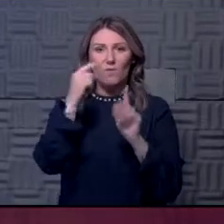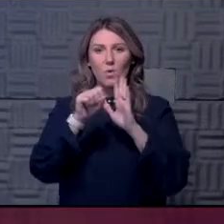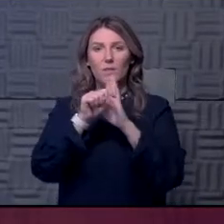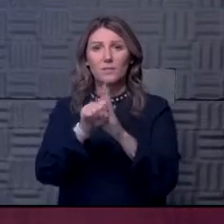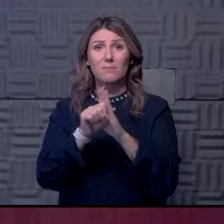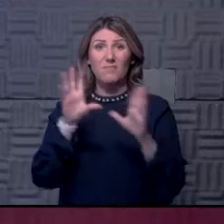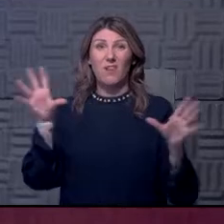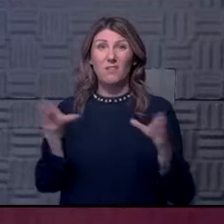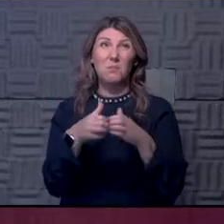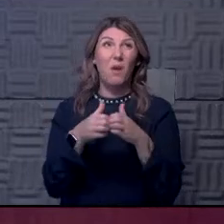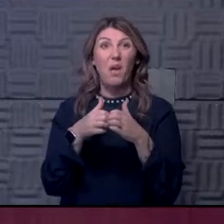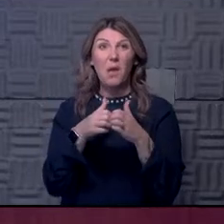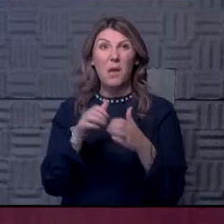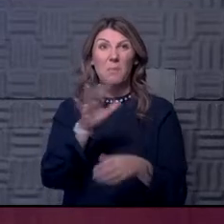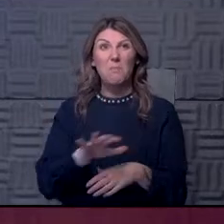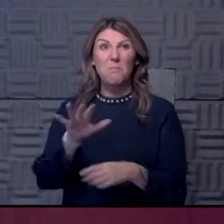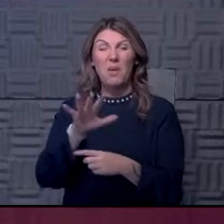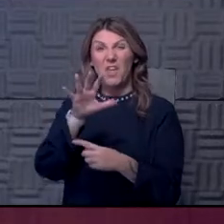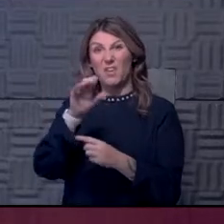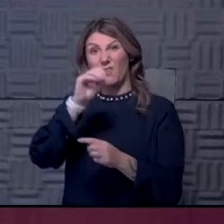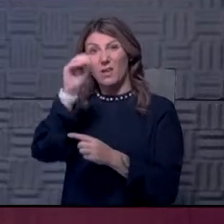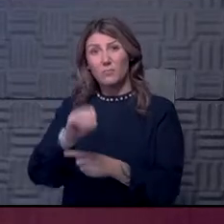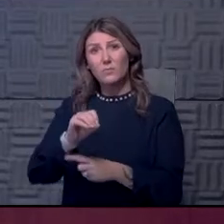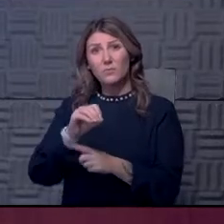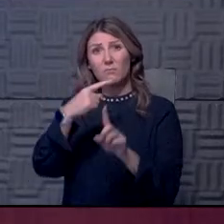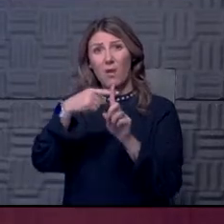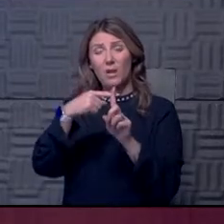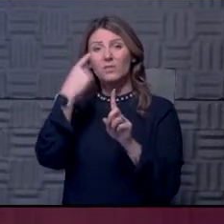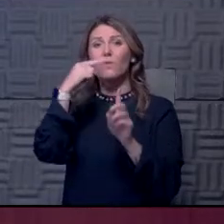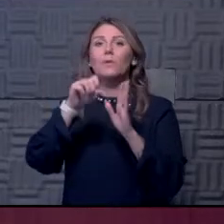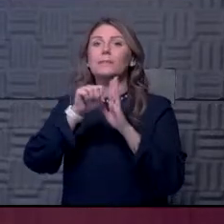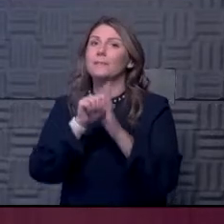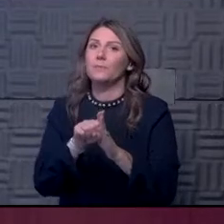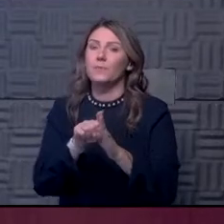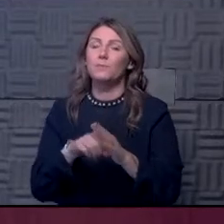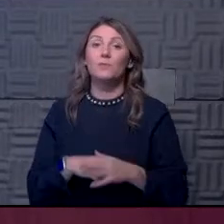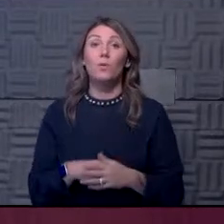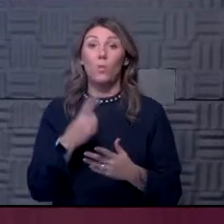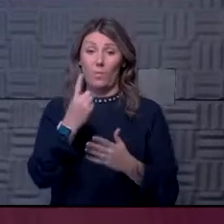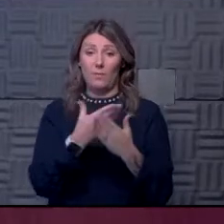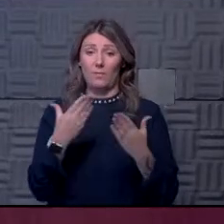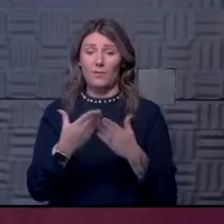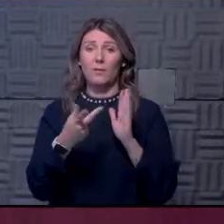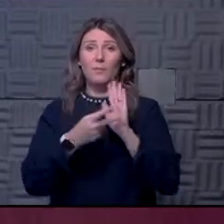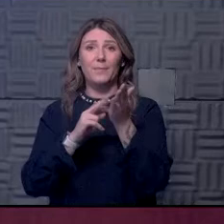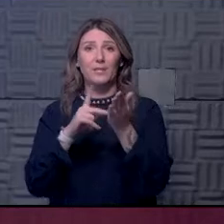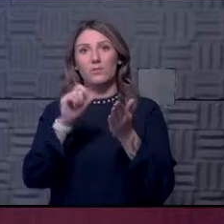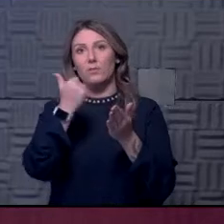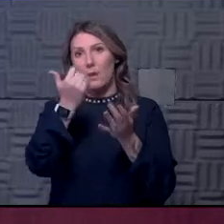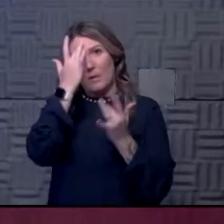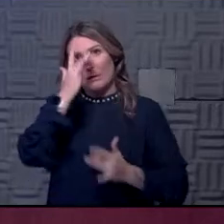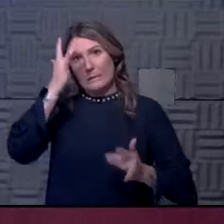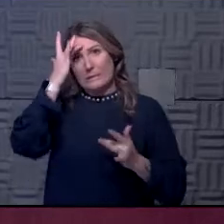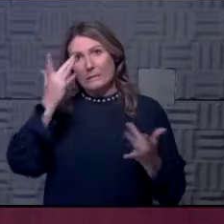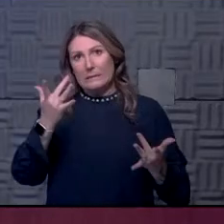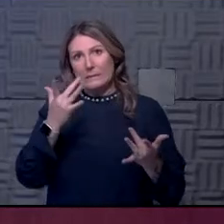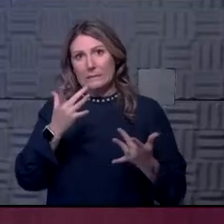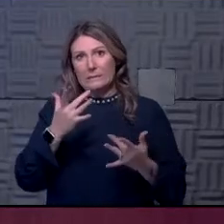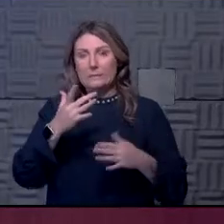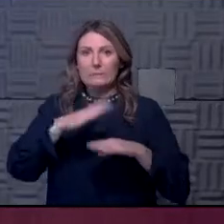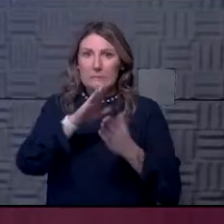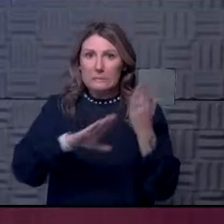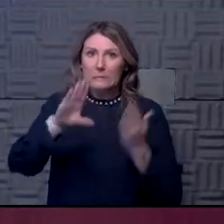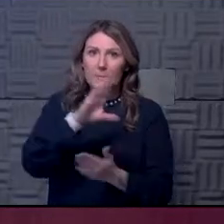combined, those are running about 5 percent positivity rate for symptomatics, which means, for one thing, there's other diseases on our campus right now other than